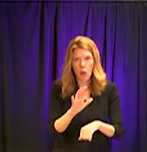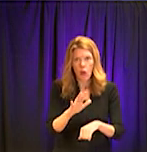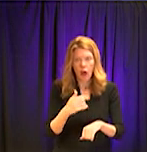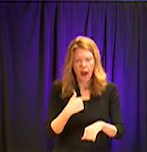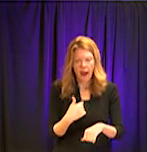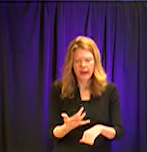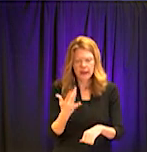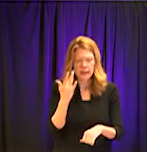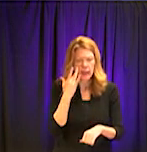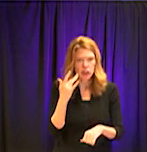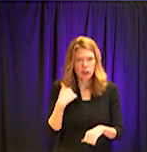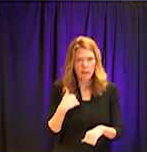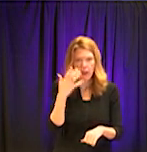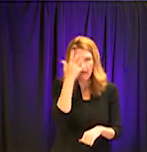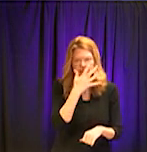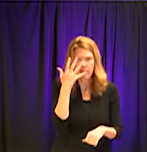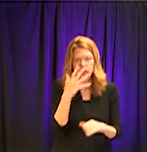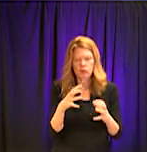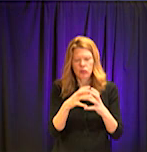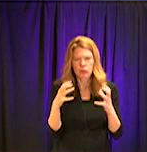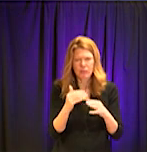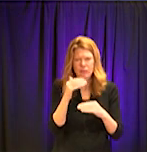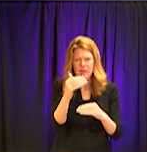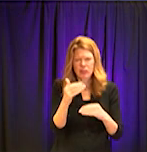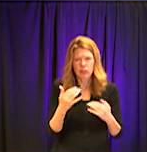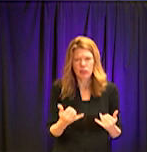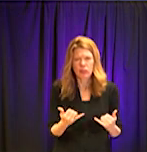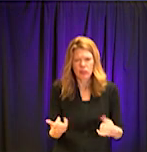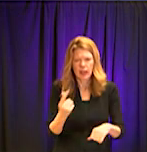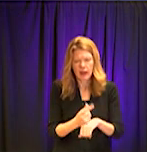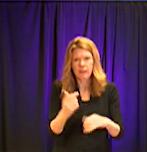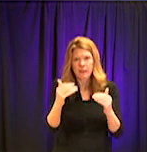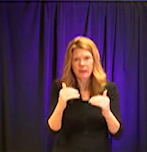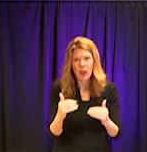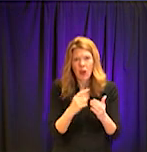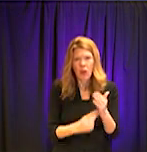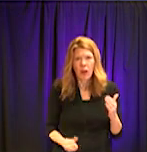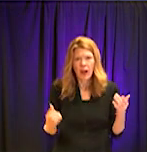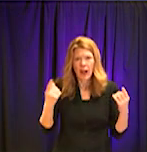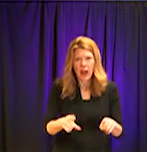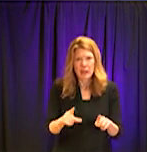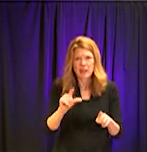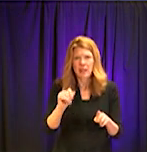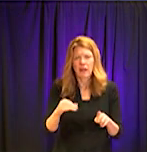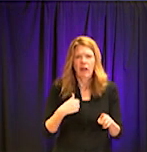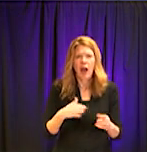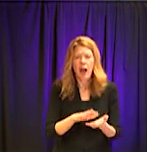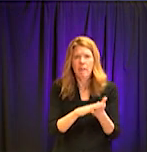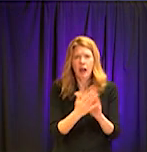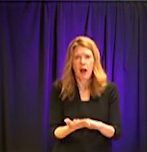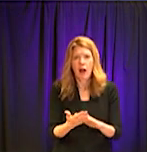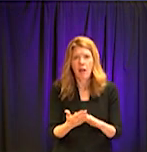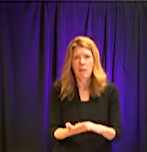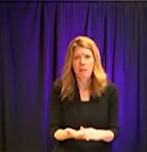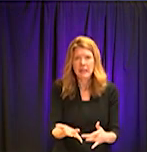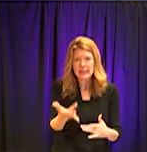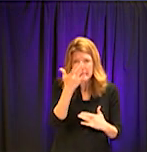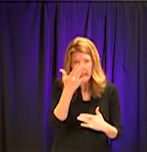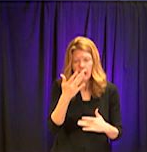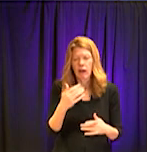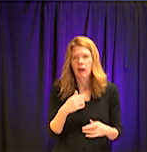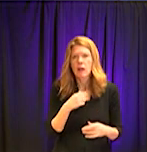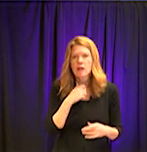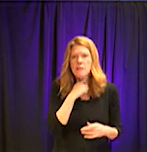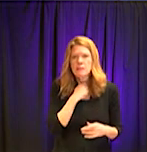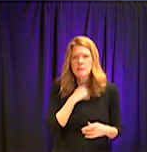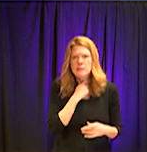with my bare hands? So, you know, what if I get sick? What if that, that scratchiness in my throat is the beginning of